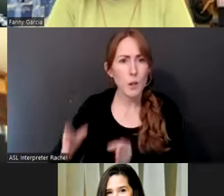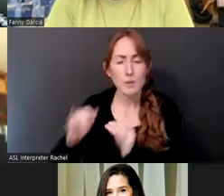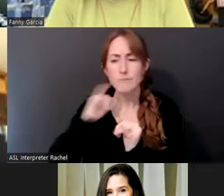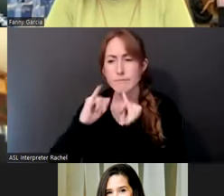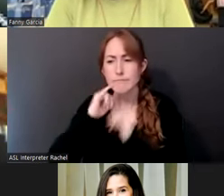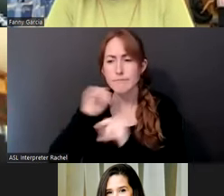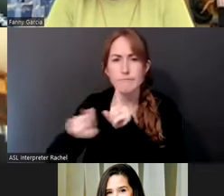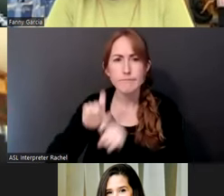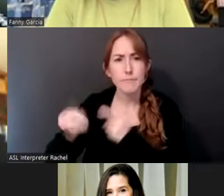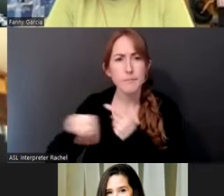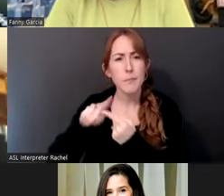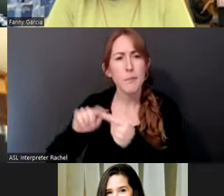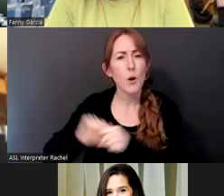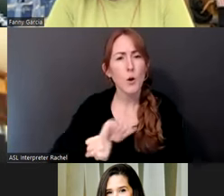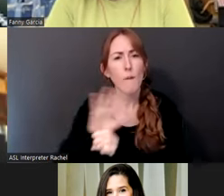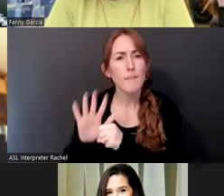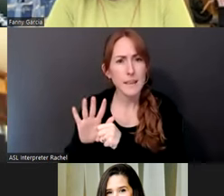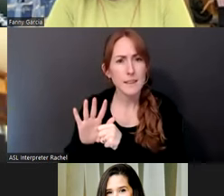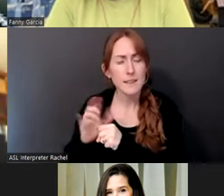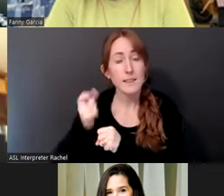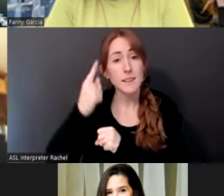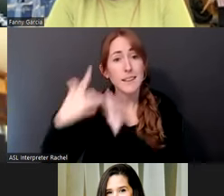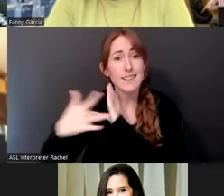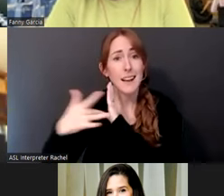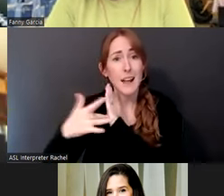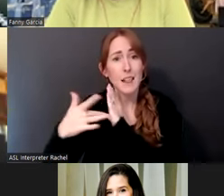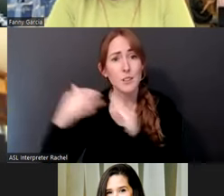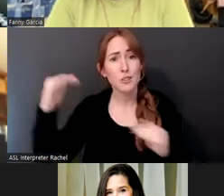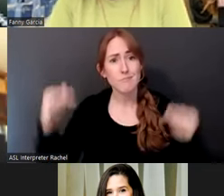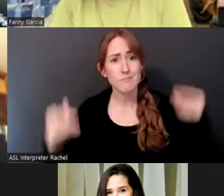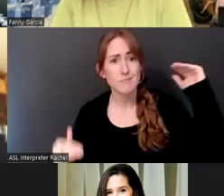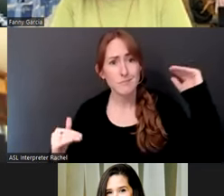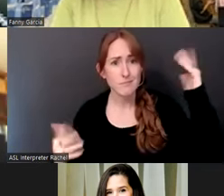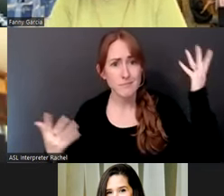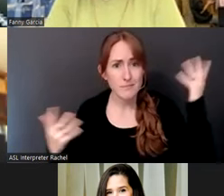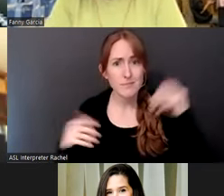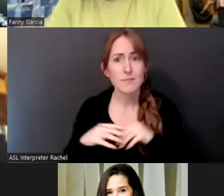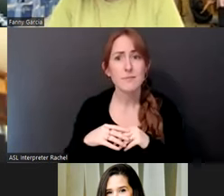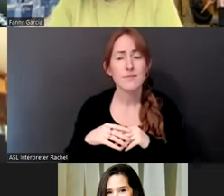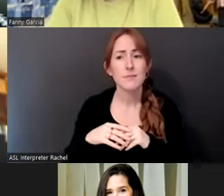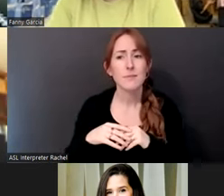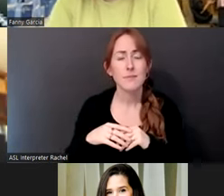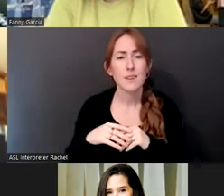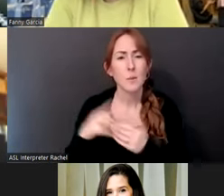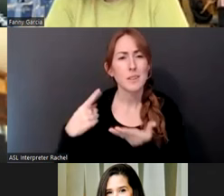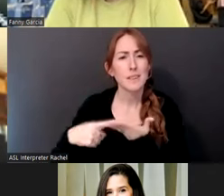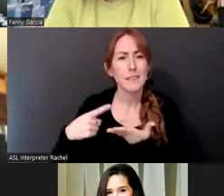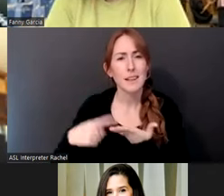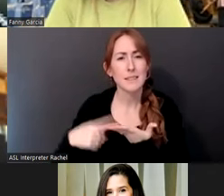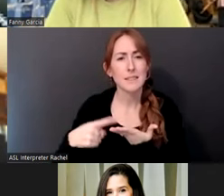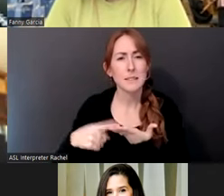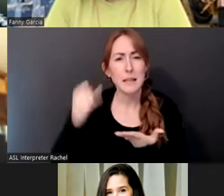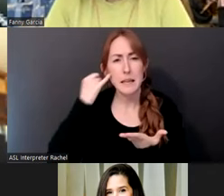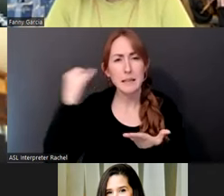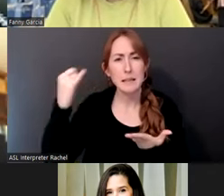technology, disparities, um, and touching on like notions of resilience. And so, you know, we were